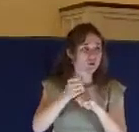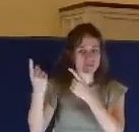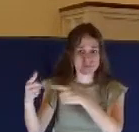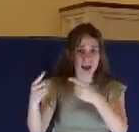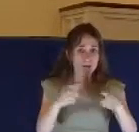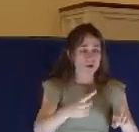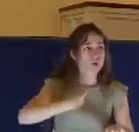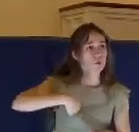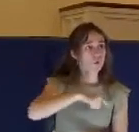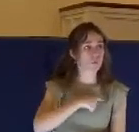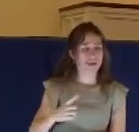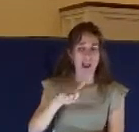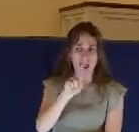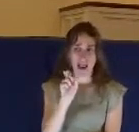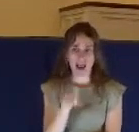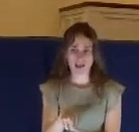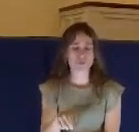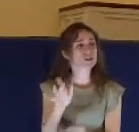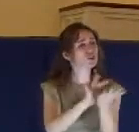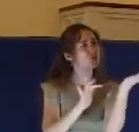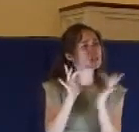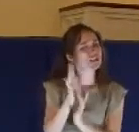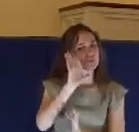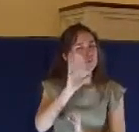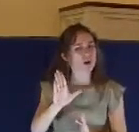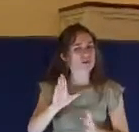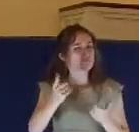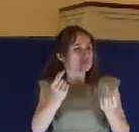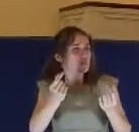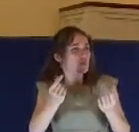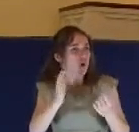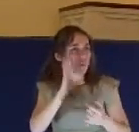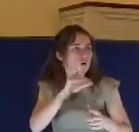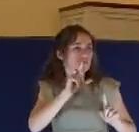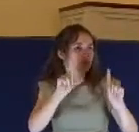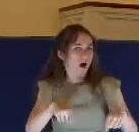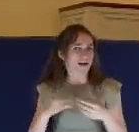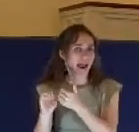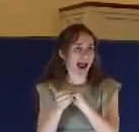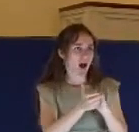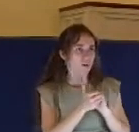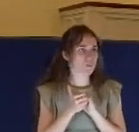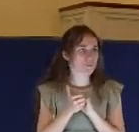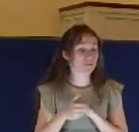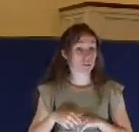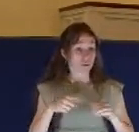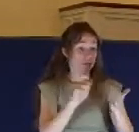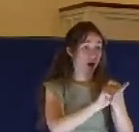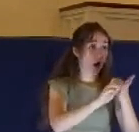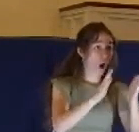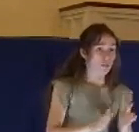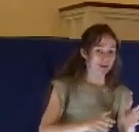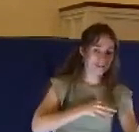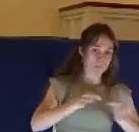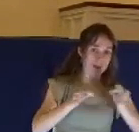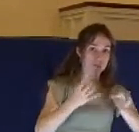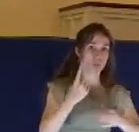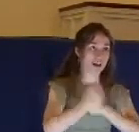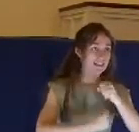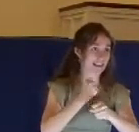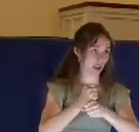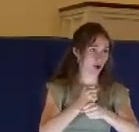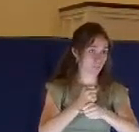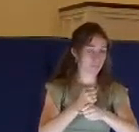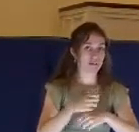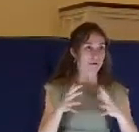would Jesus do? He described in the book, a year in the life of an American city where everyone in the city,